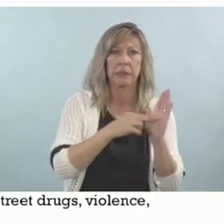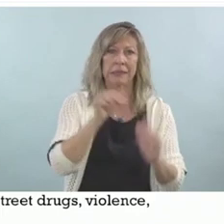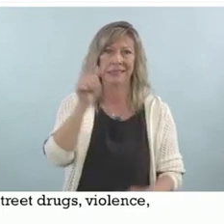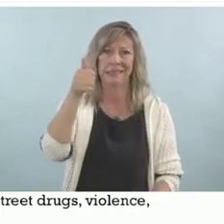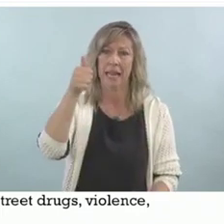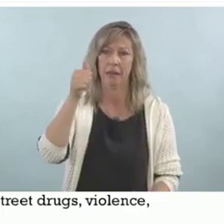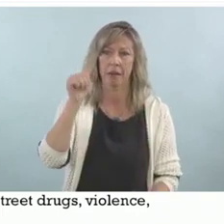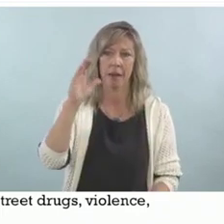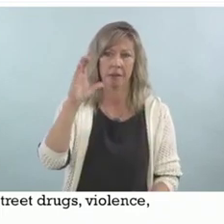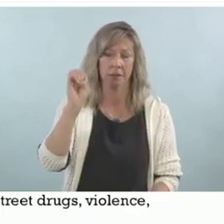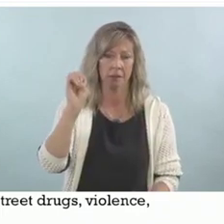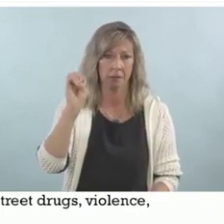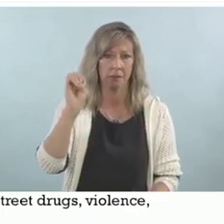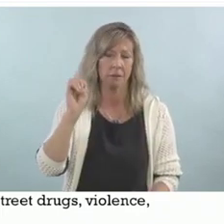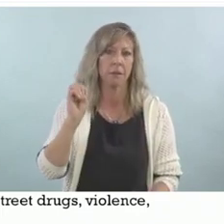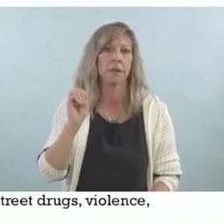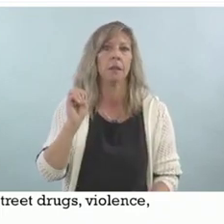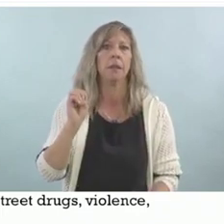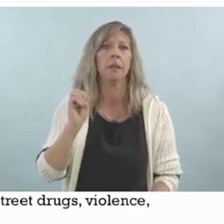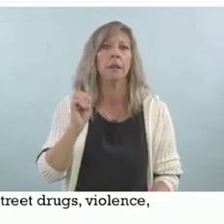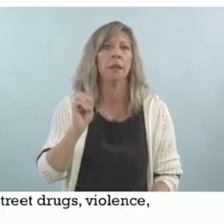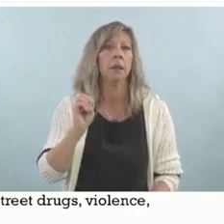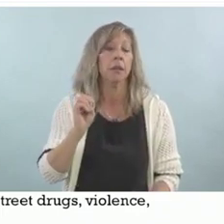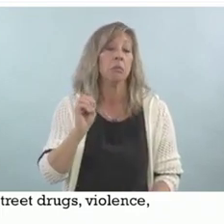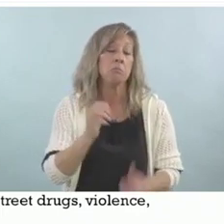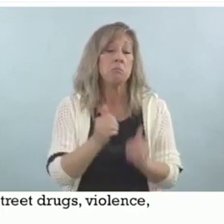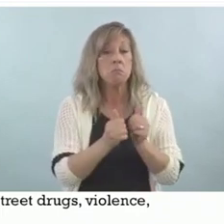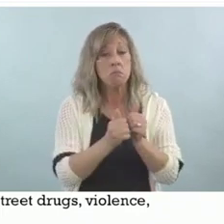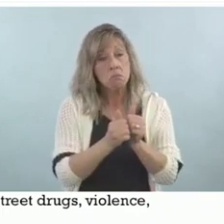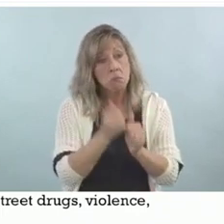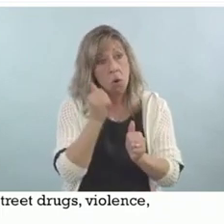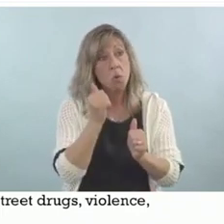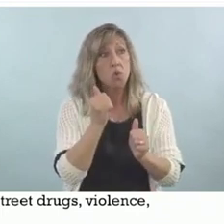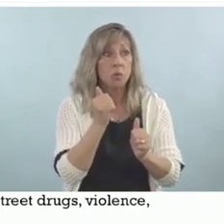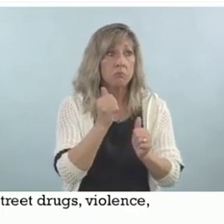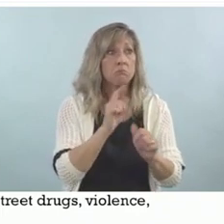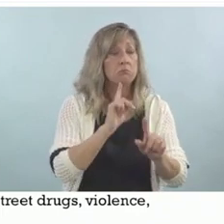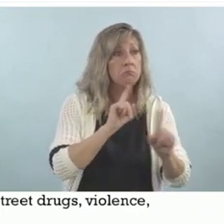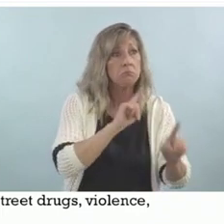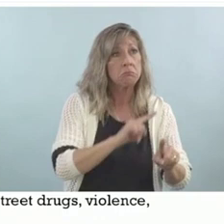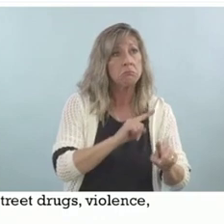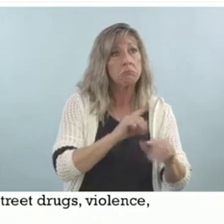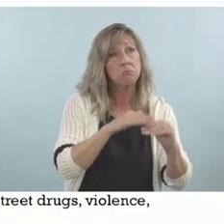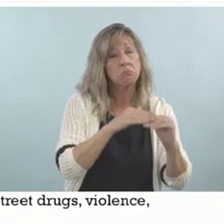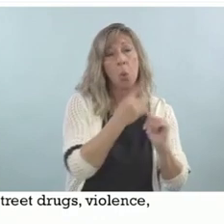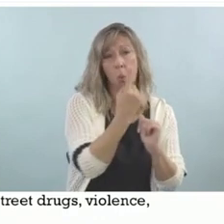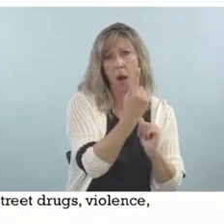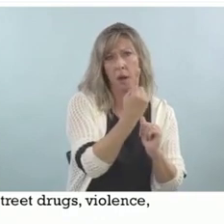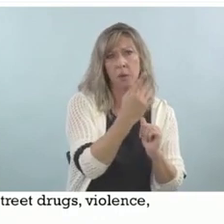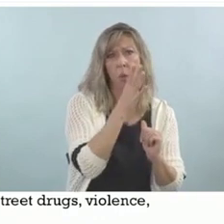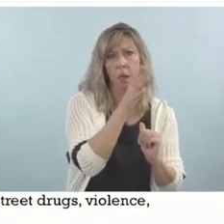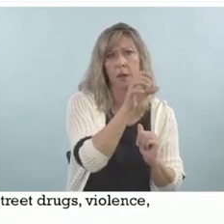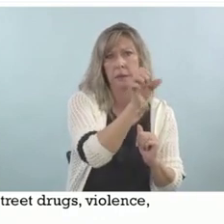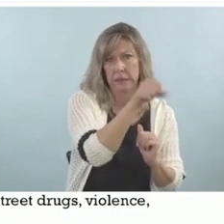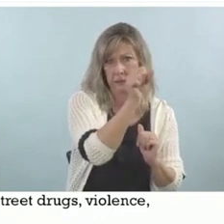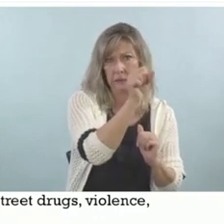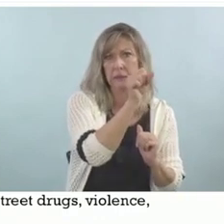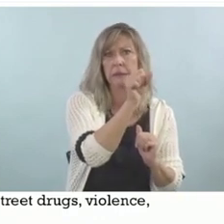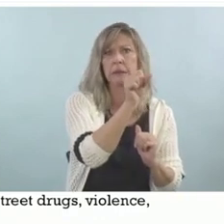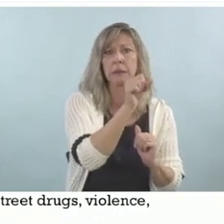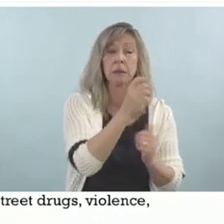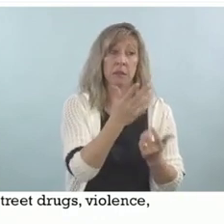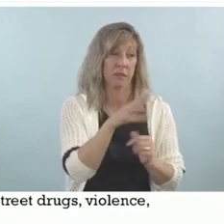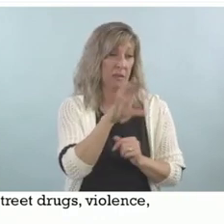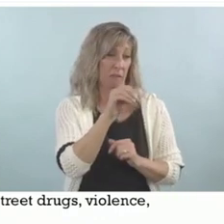If you answered, most people can answer yes to at least one of those. mean, 50% of the United States population is